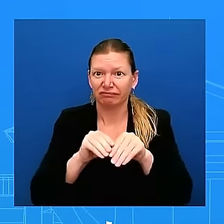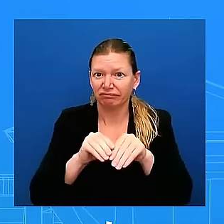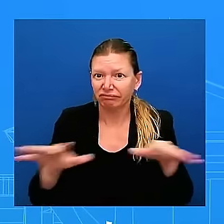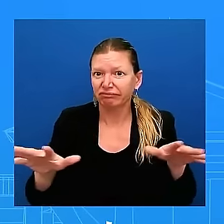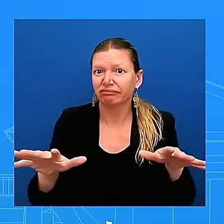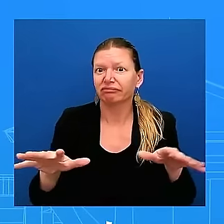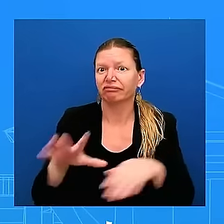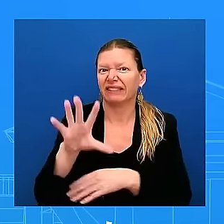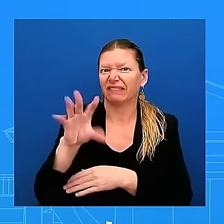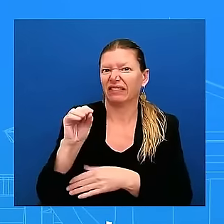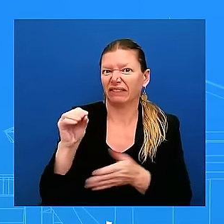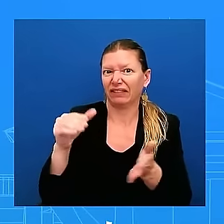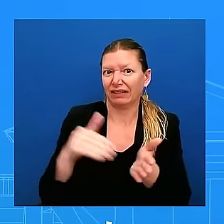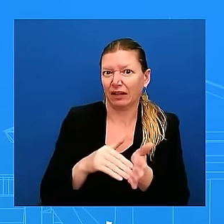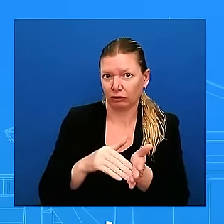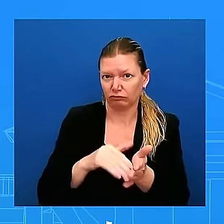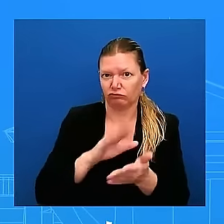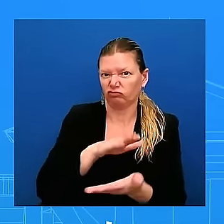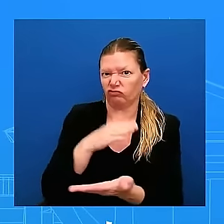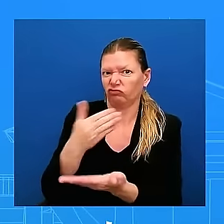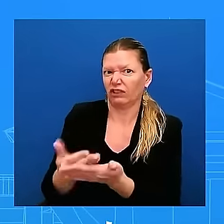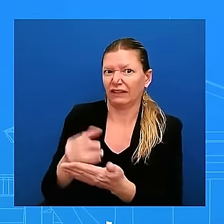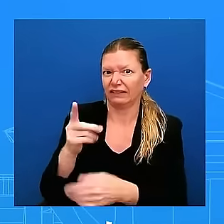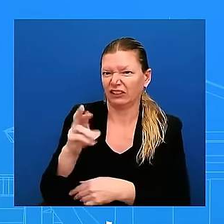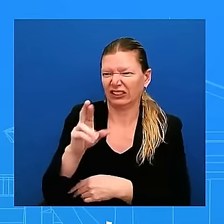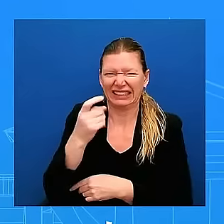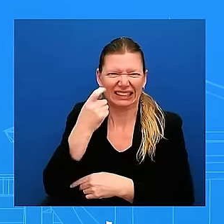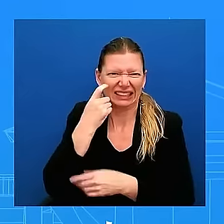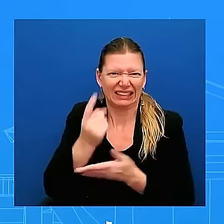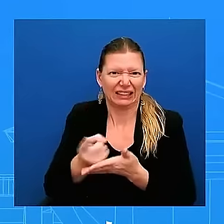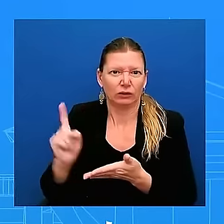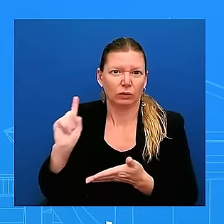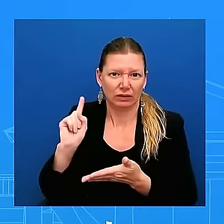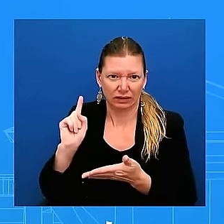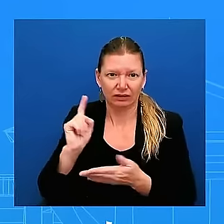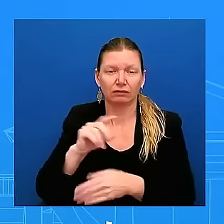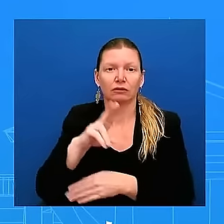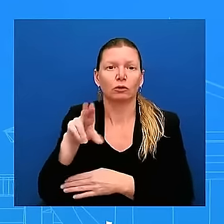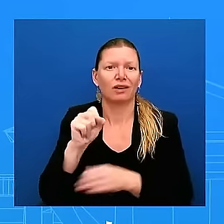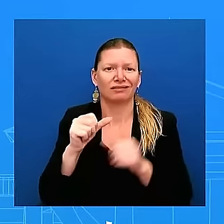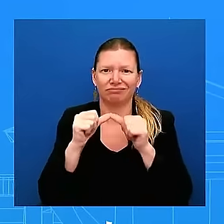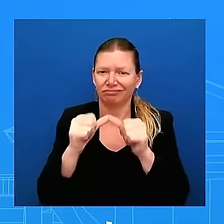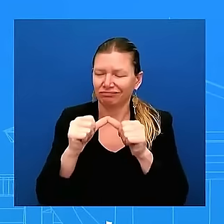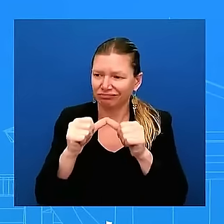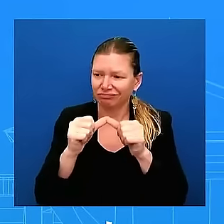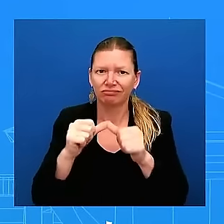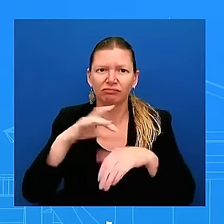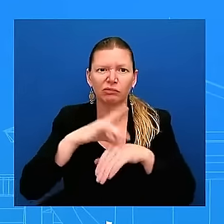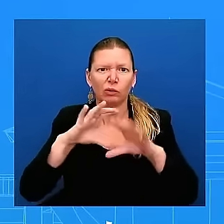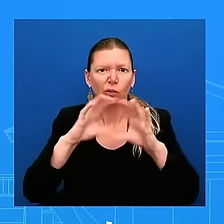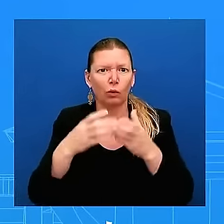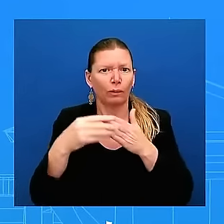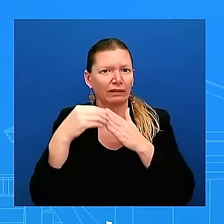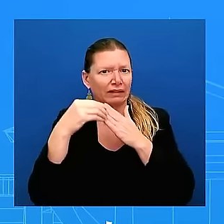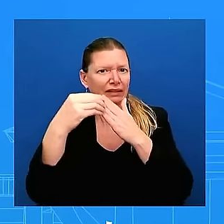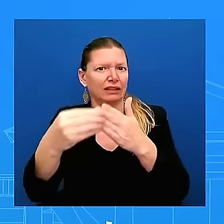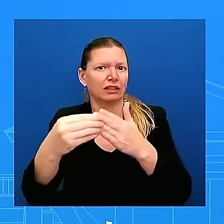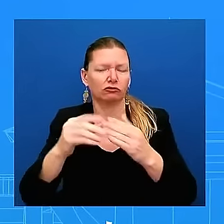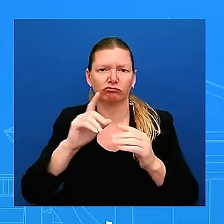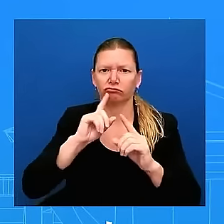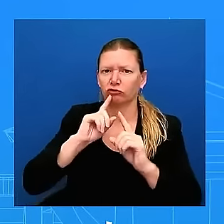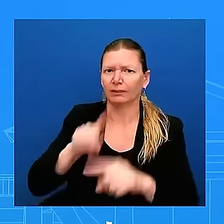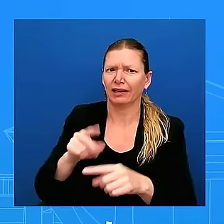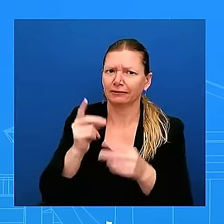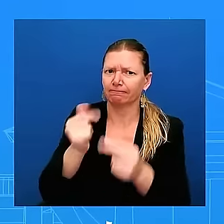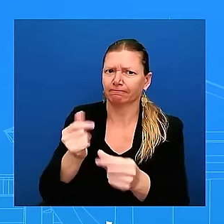just last week the U.S. will continue to be a global leader in the MPOX response and bolster domestic preparedness